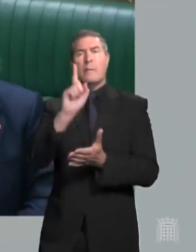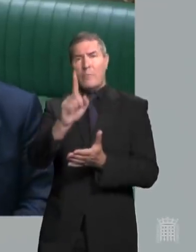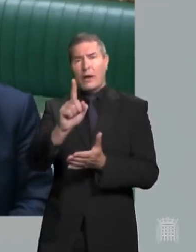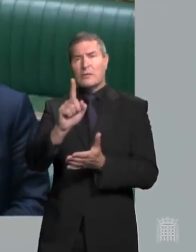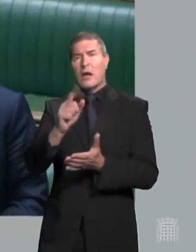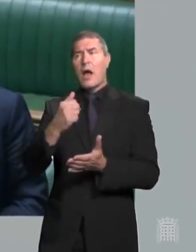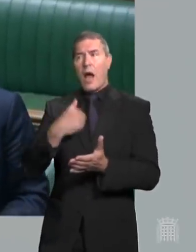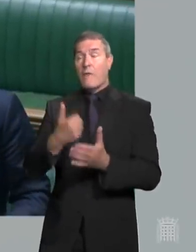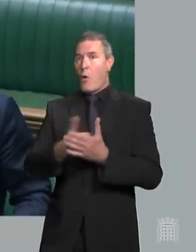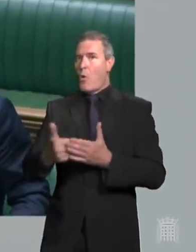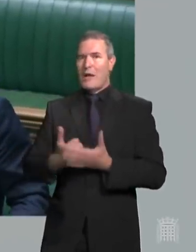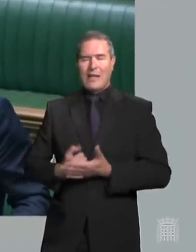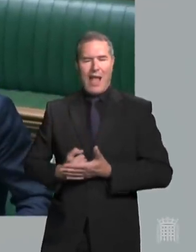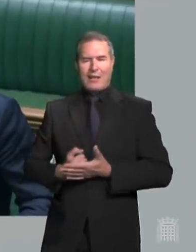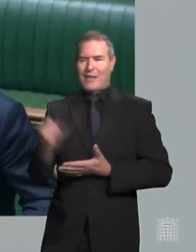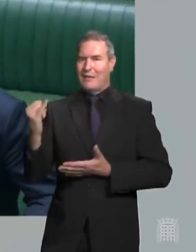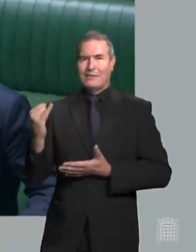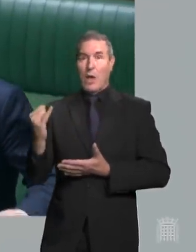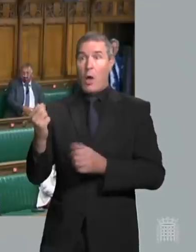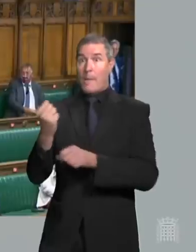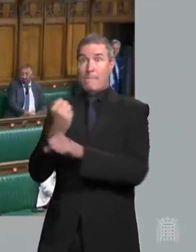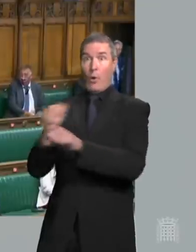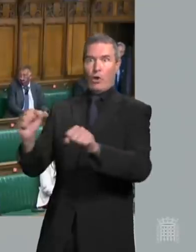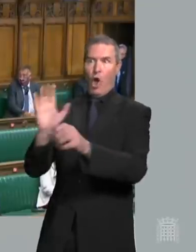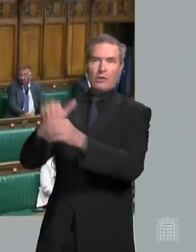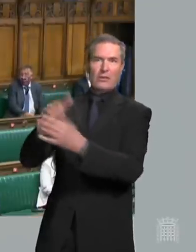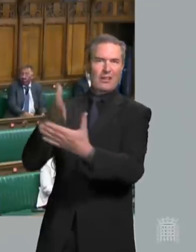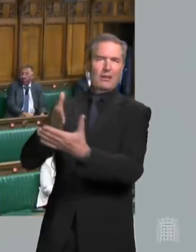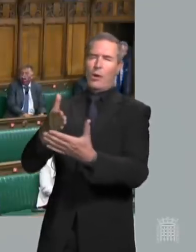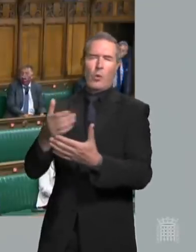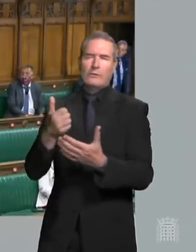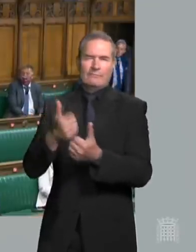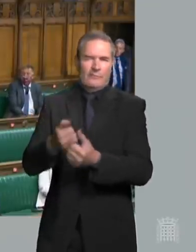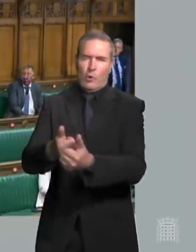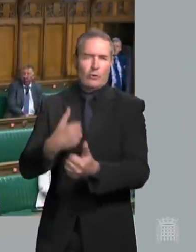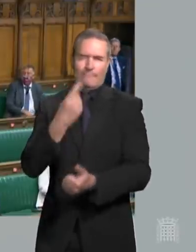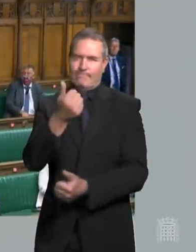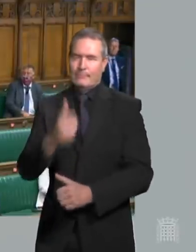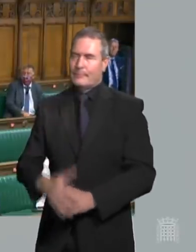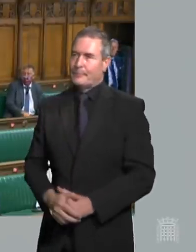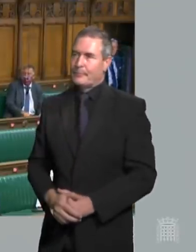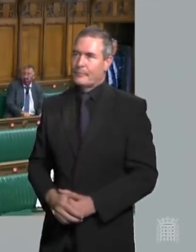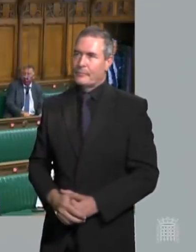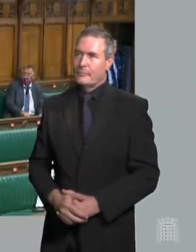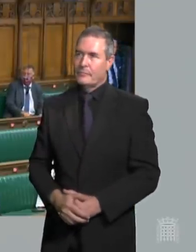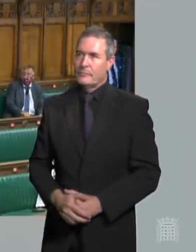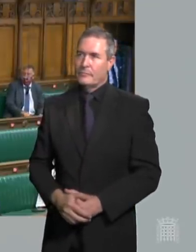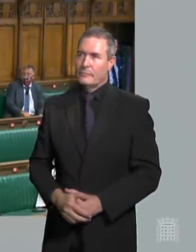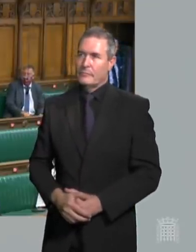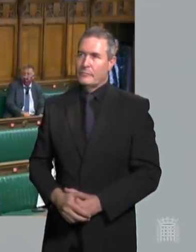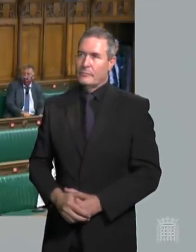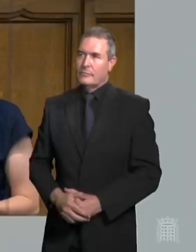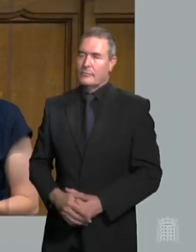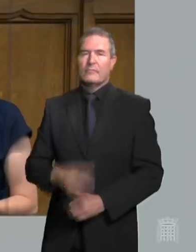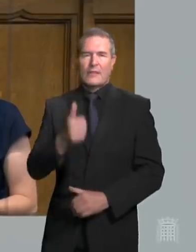and always have been against sporting boycotts. in Xinjiang thank you Mr Speaker may I associate myself with the remarks of the Prime Minister and others